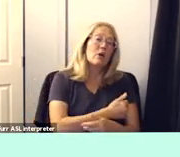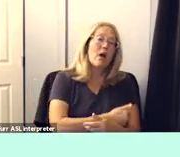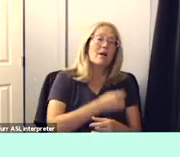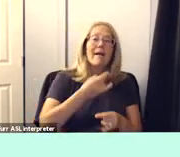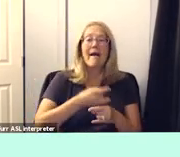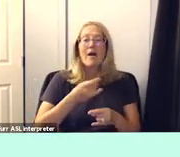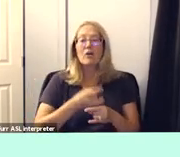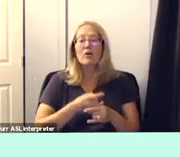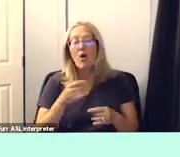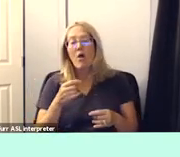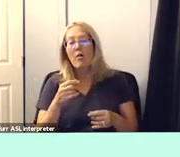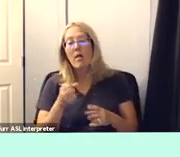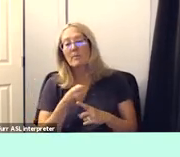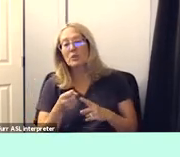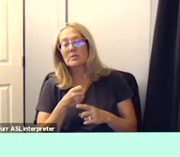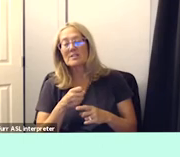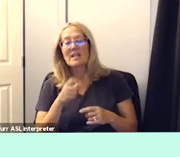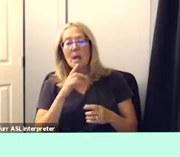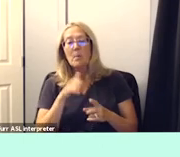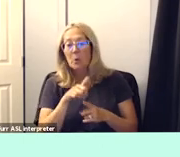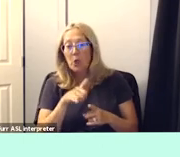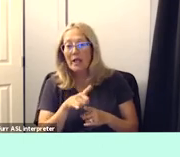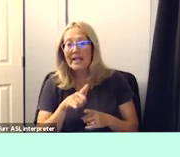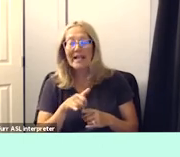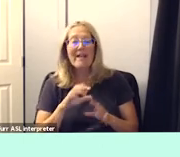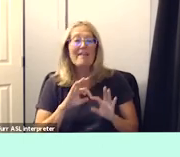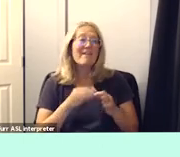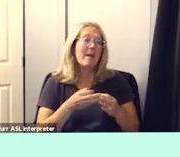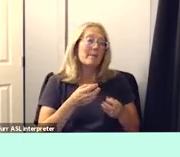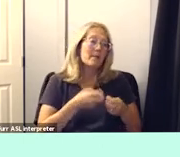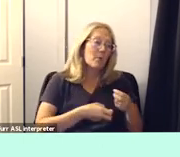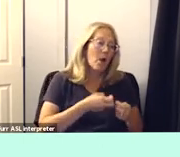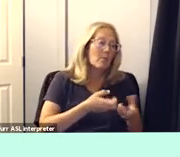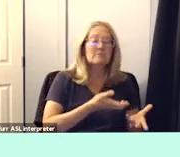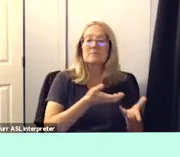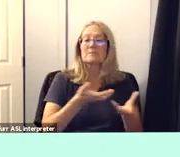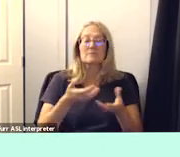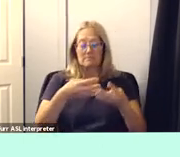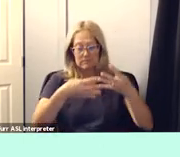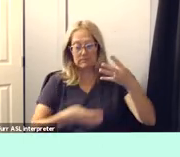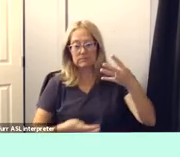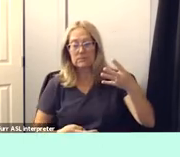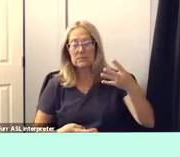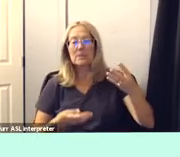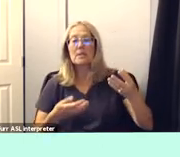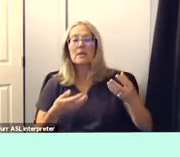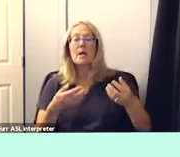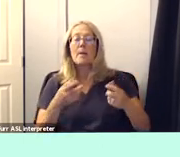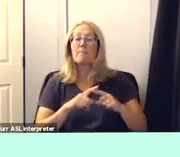bullying all of the above but unless we know what the root cause is